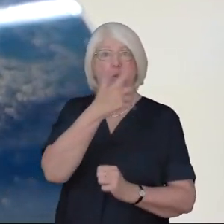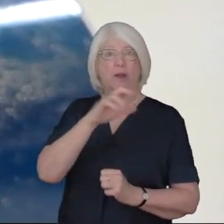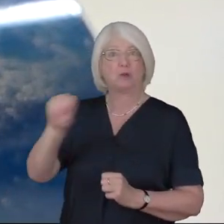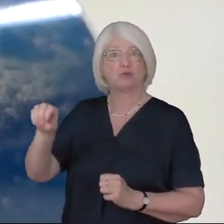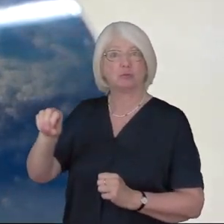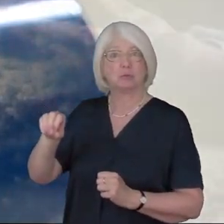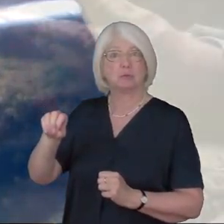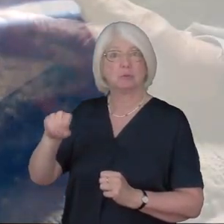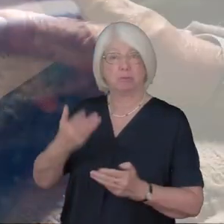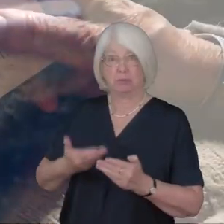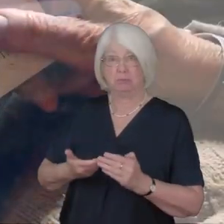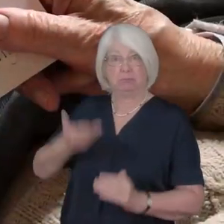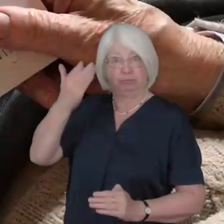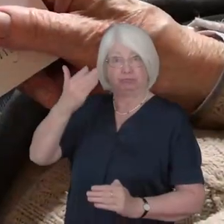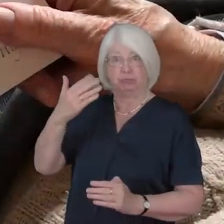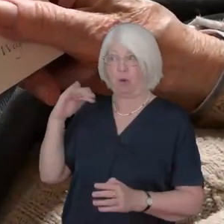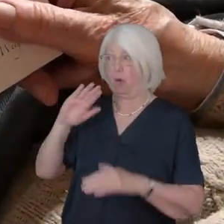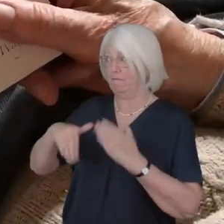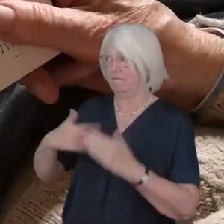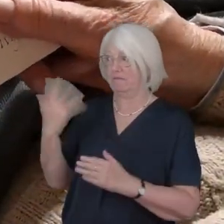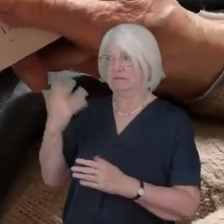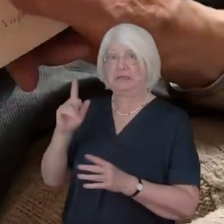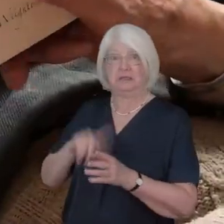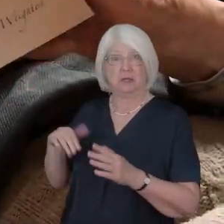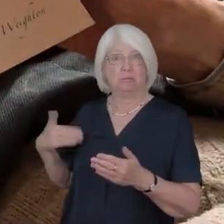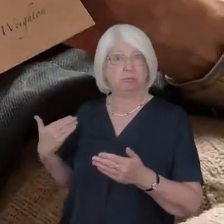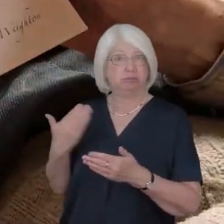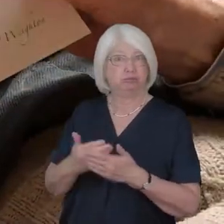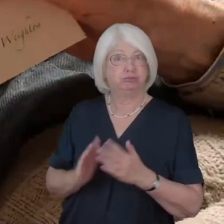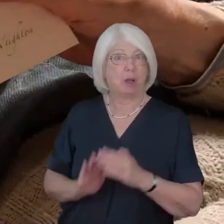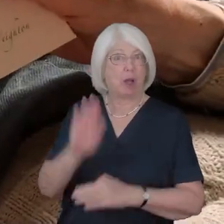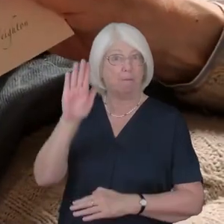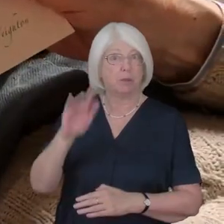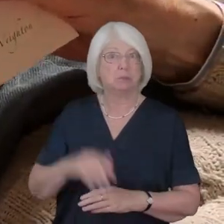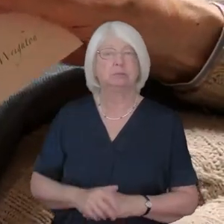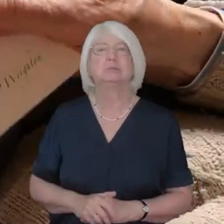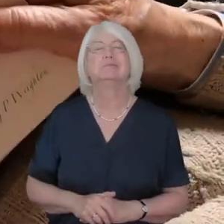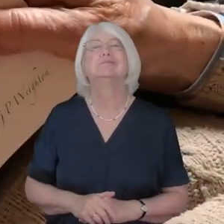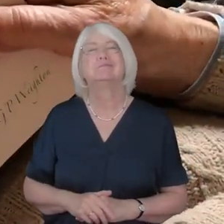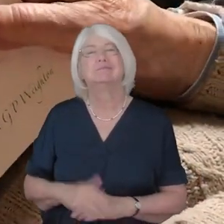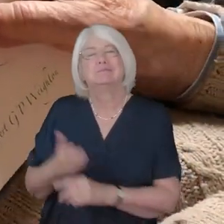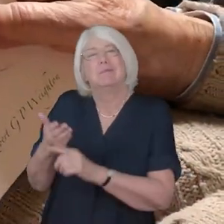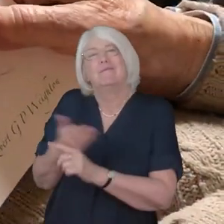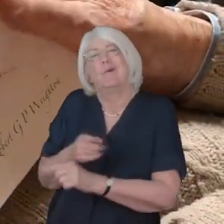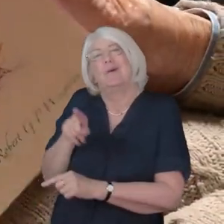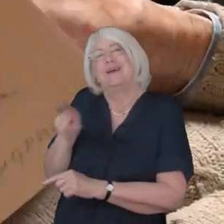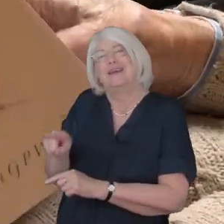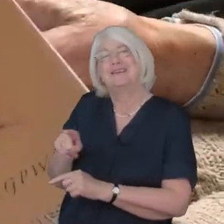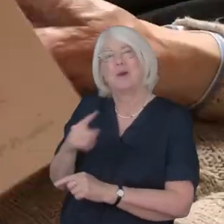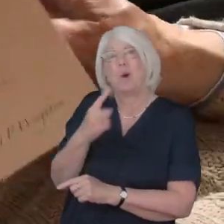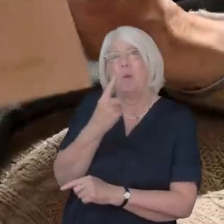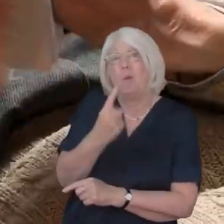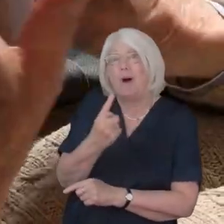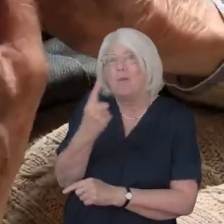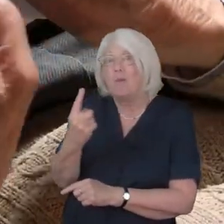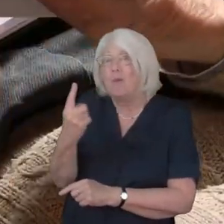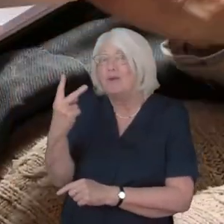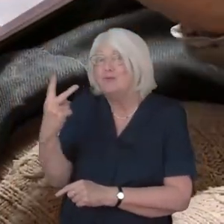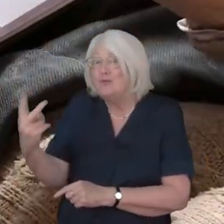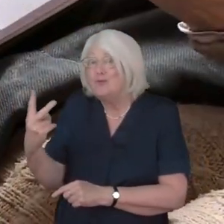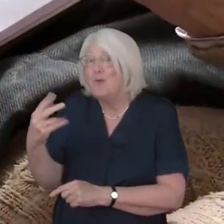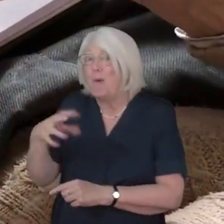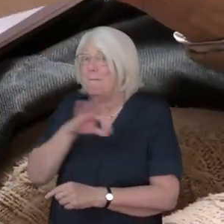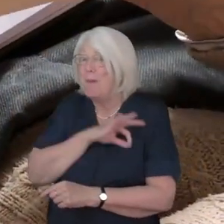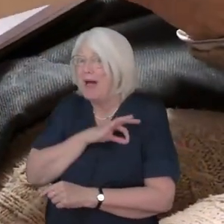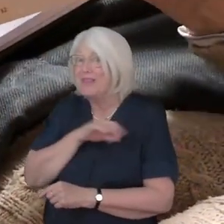last 15 years Shortly before his 112th birthday Bob recorded some of his